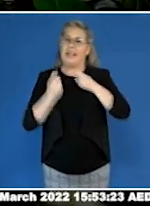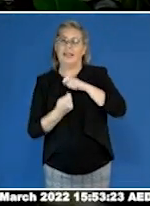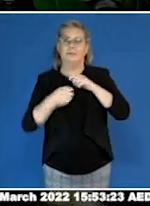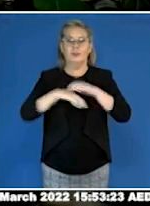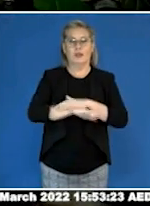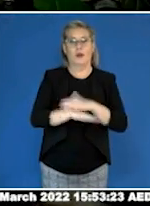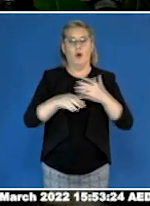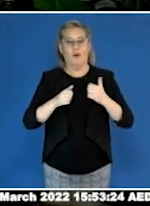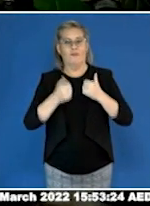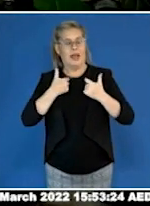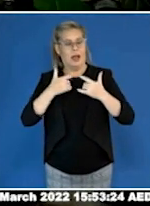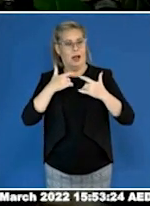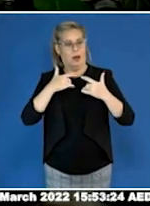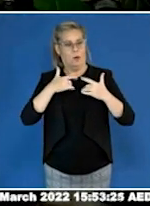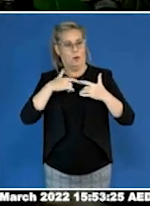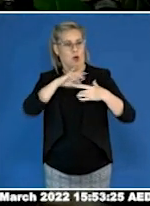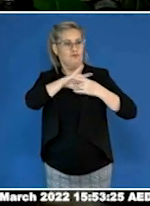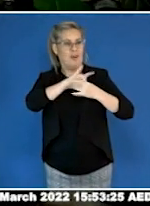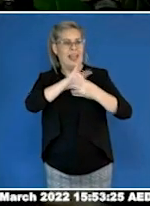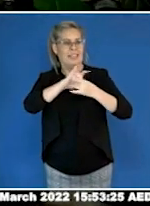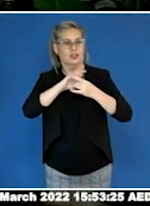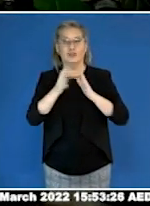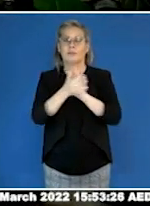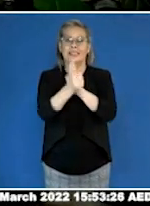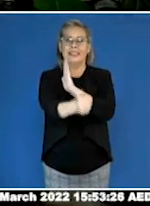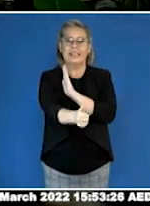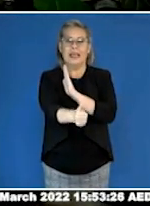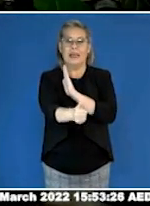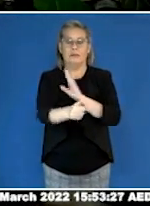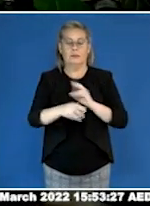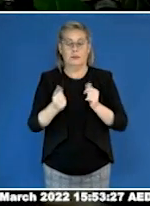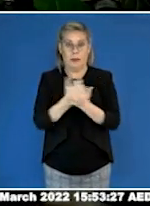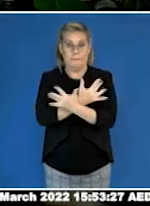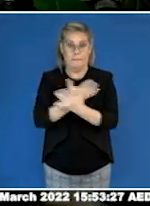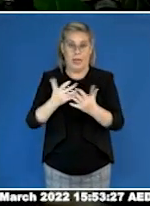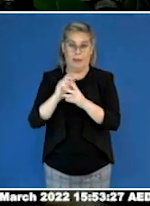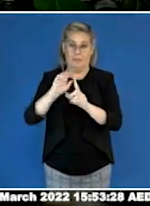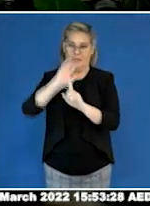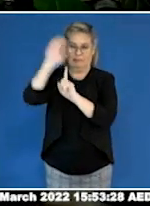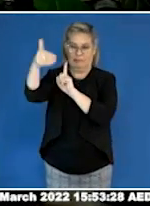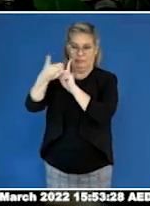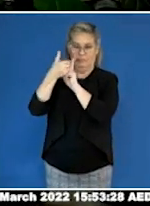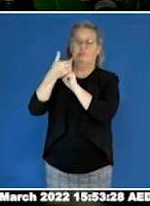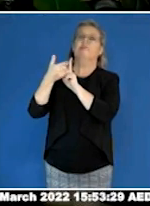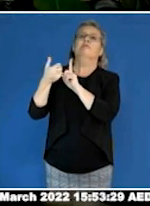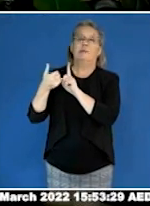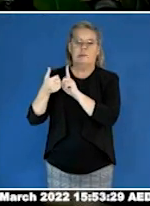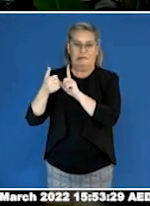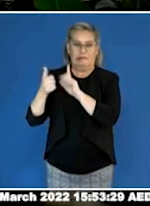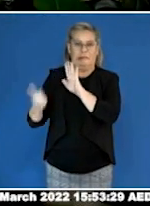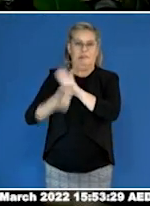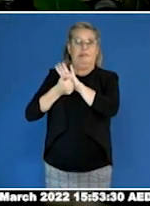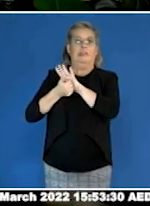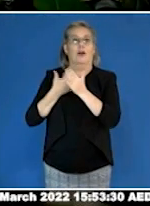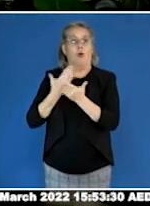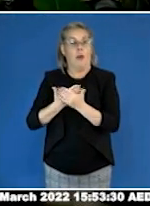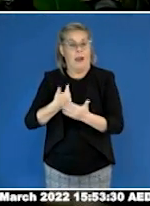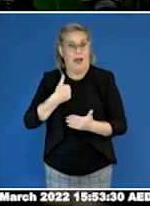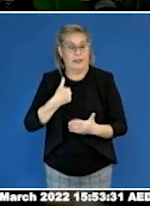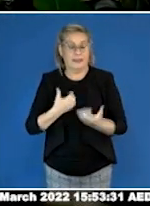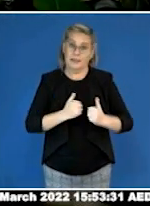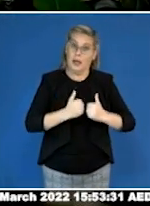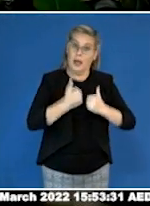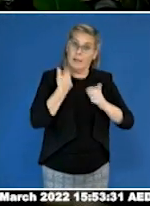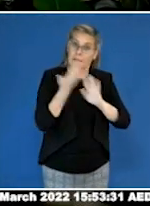ability to mask. It's sadly no surprise that as a result of this, we find our community is at much higher